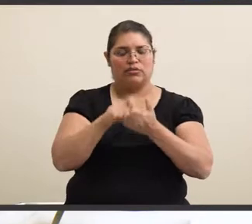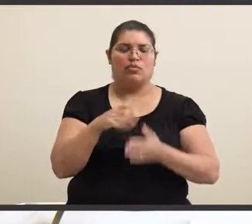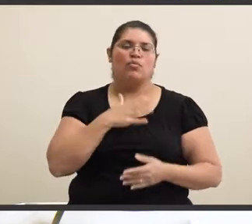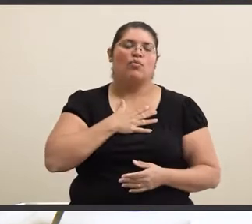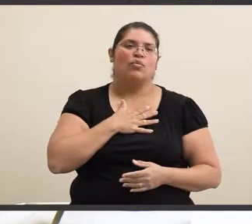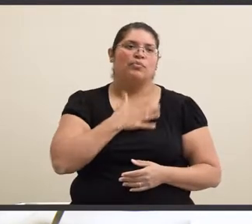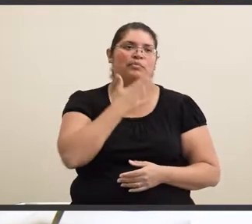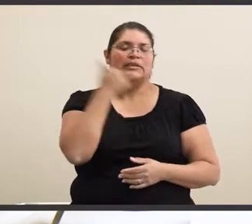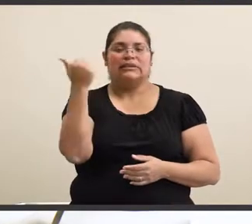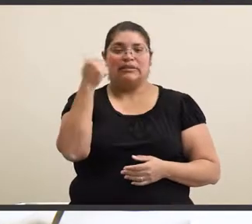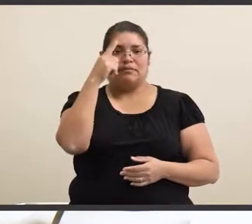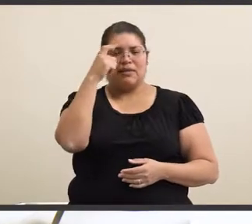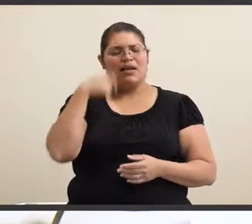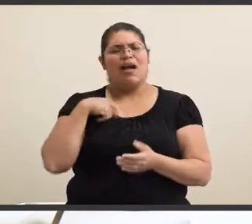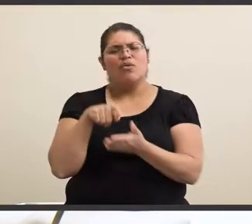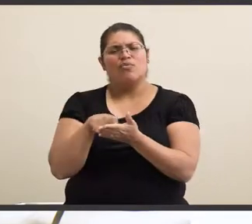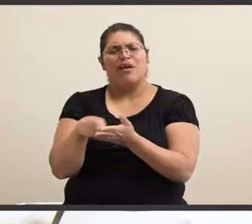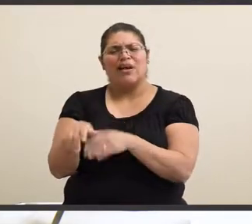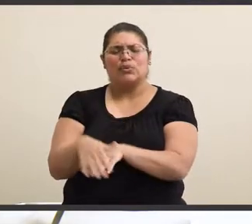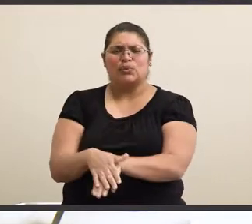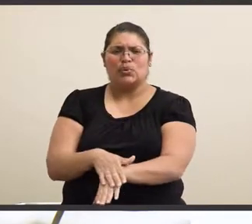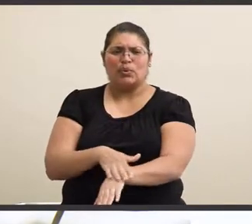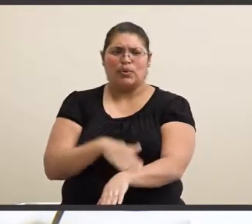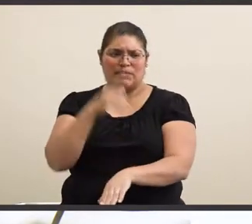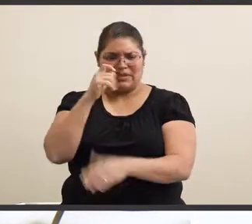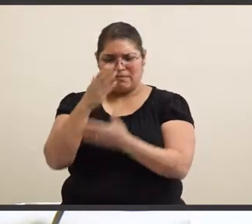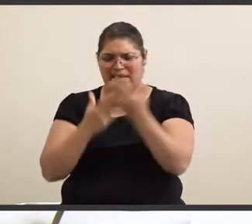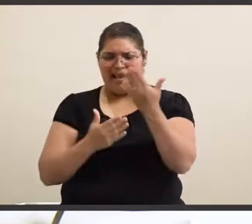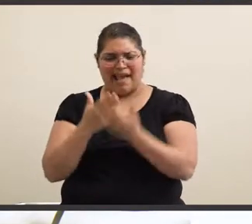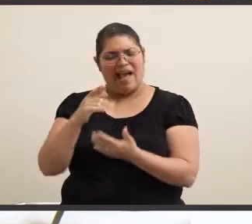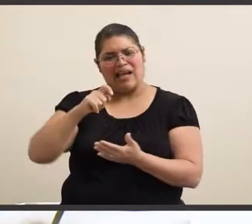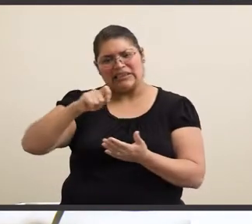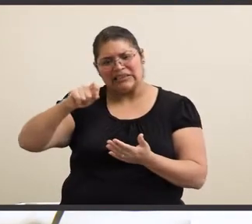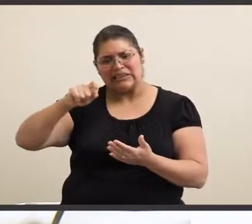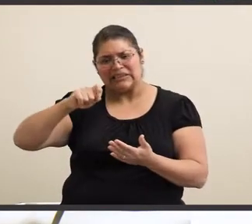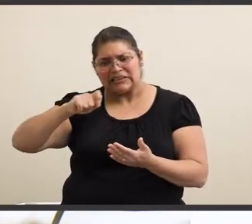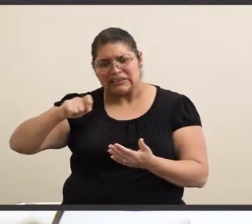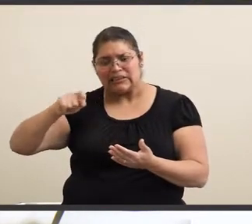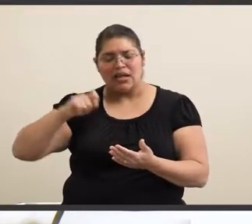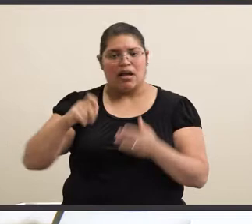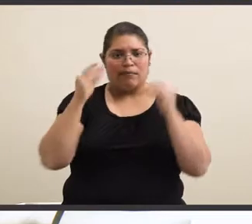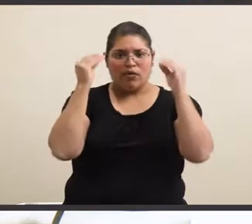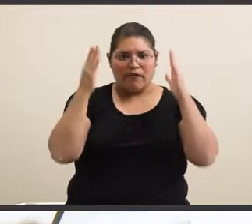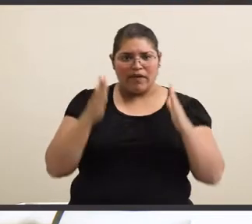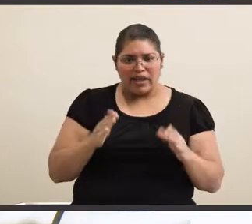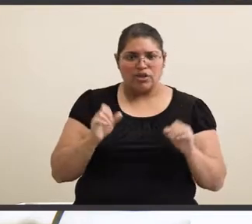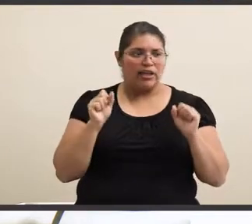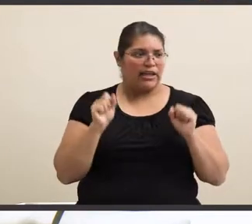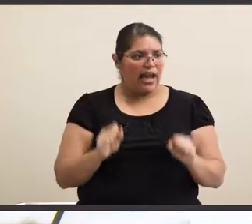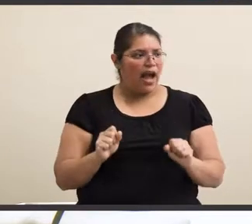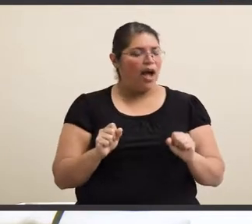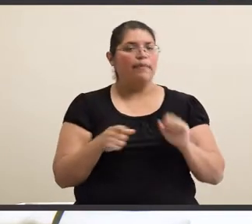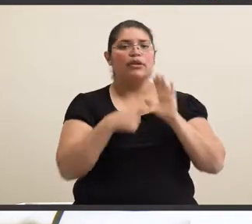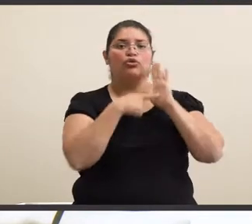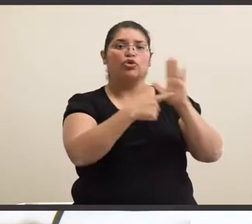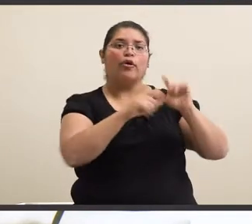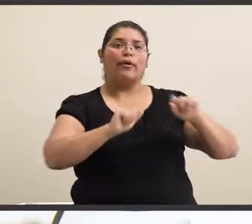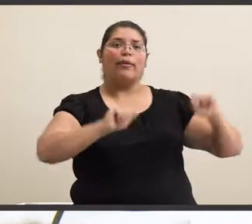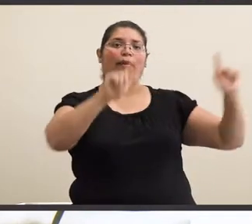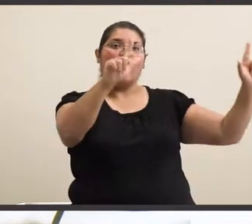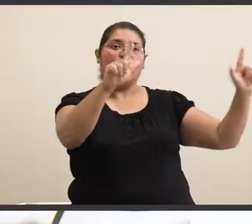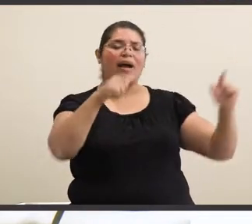I, I write really slow because of my, like my hands. And like the professor could be like showing a PowerPoint